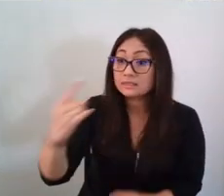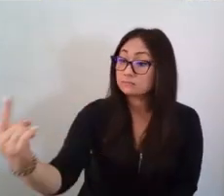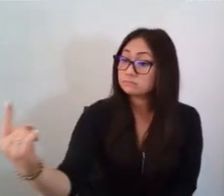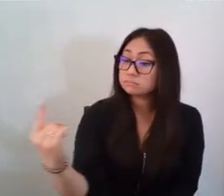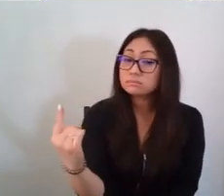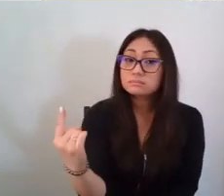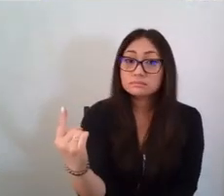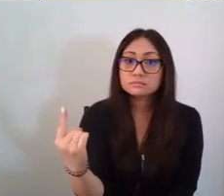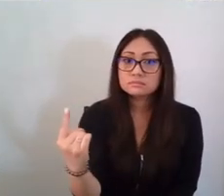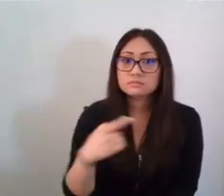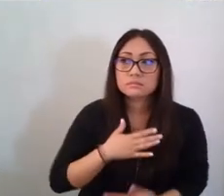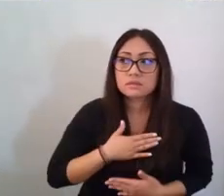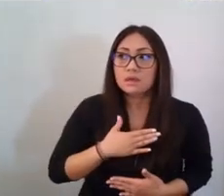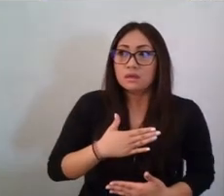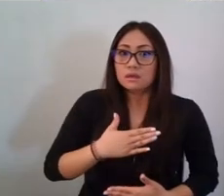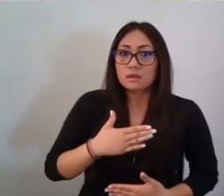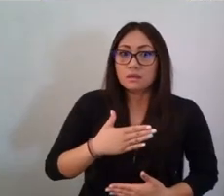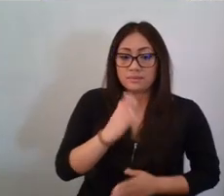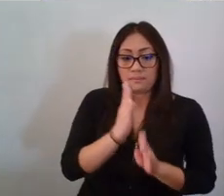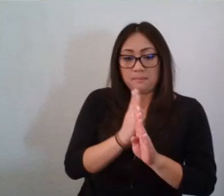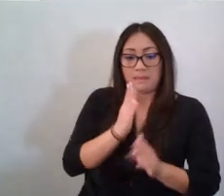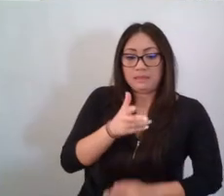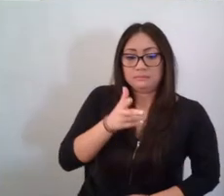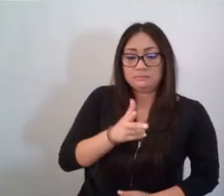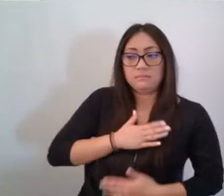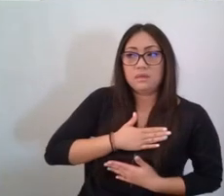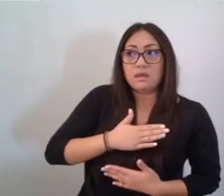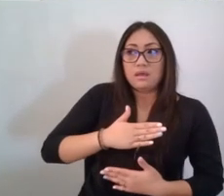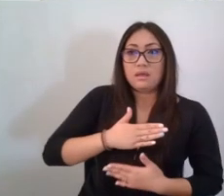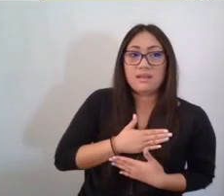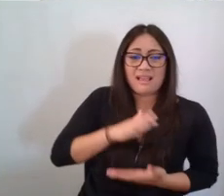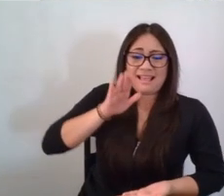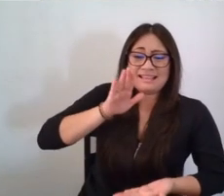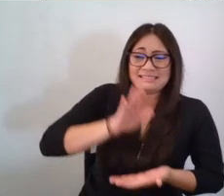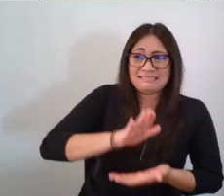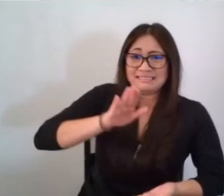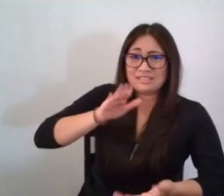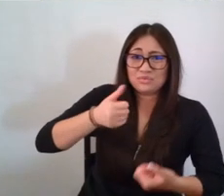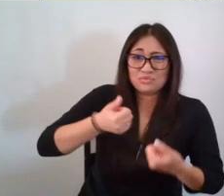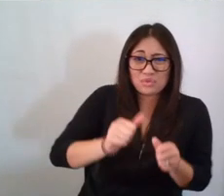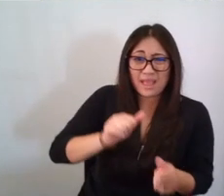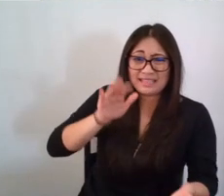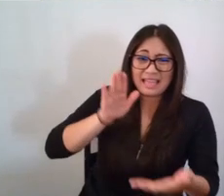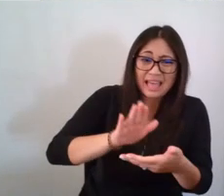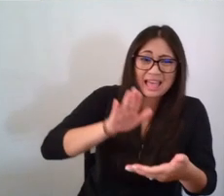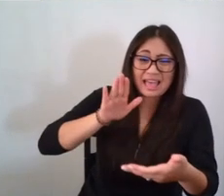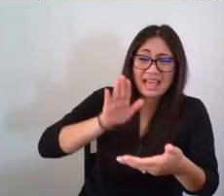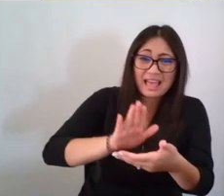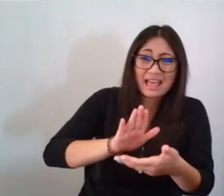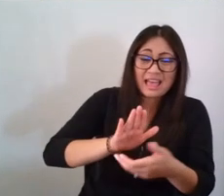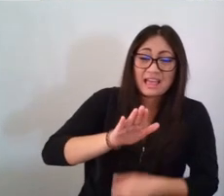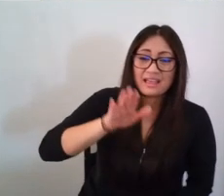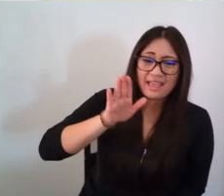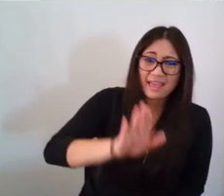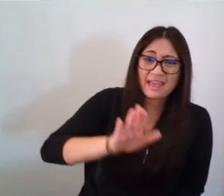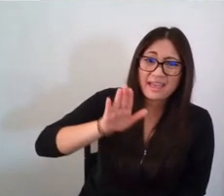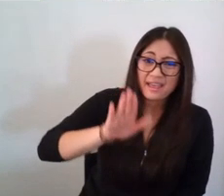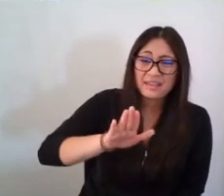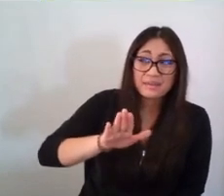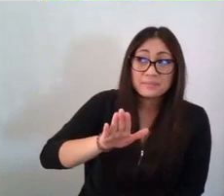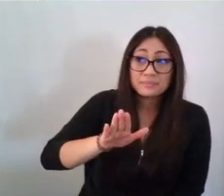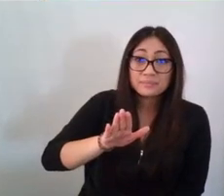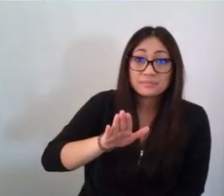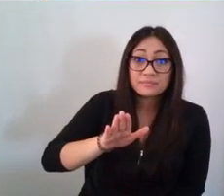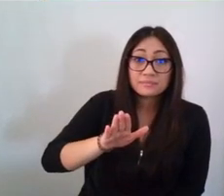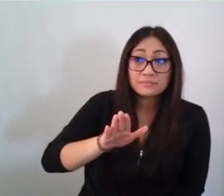Bernie took a breath, and with all his might, he tried to honk his horn. All that came out was a little squeak. But